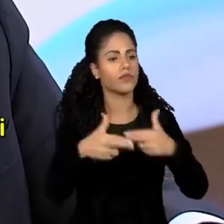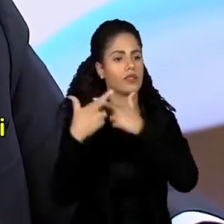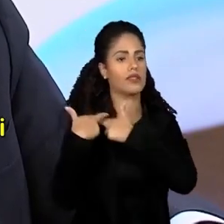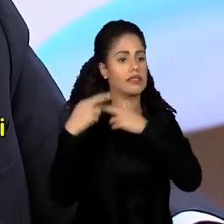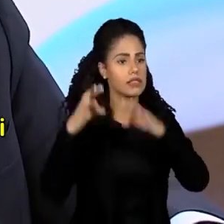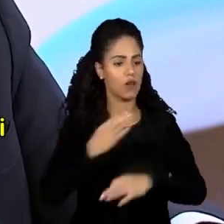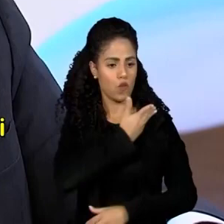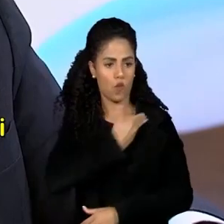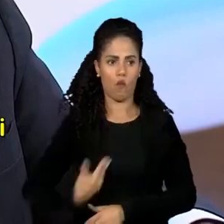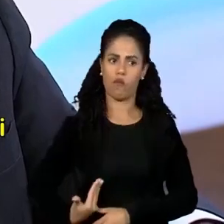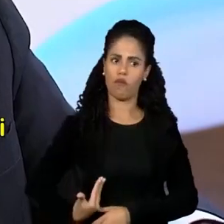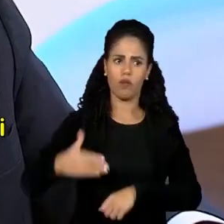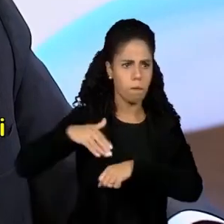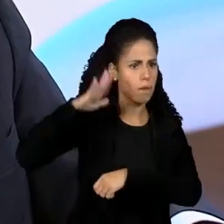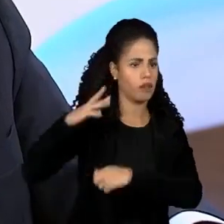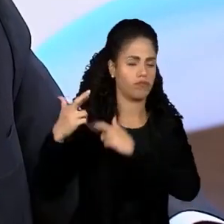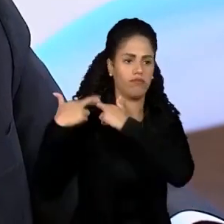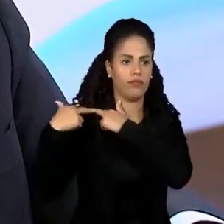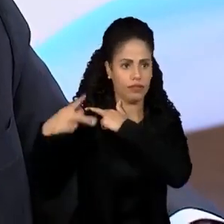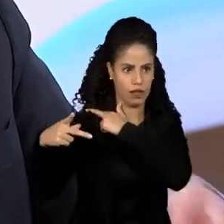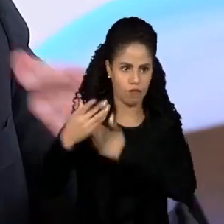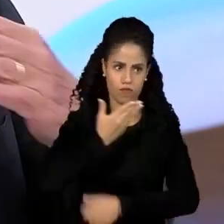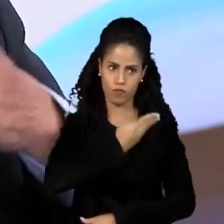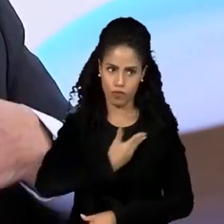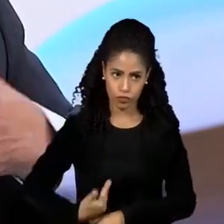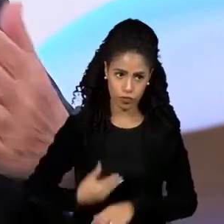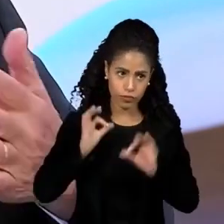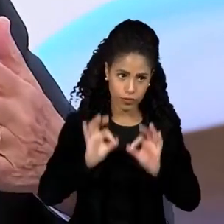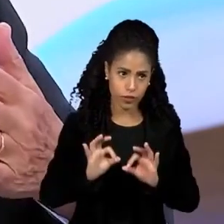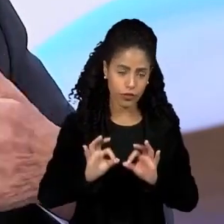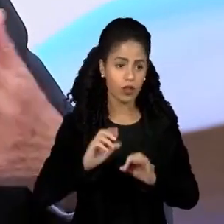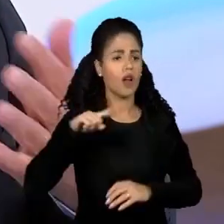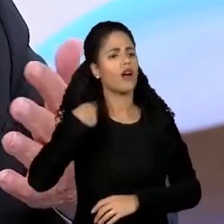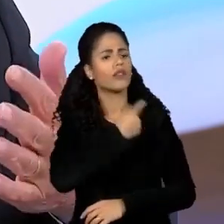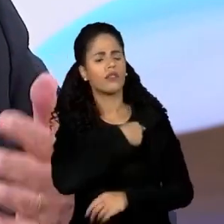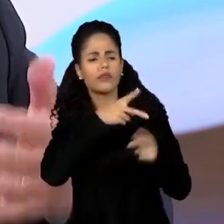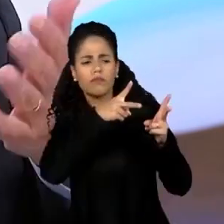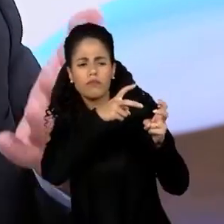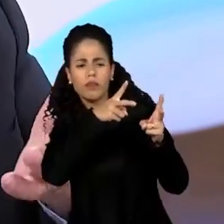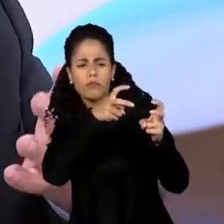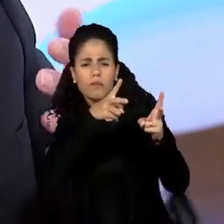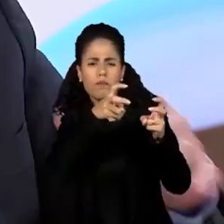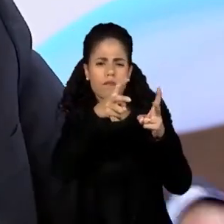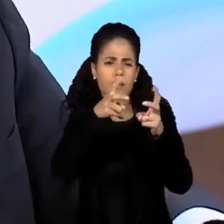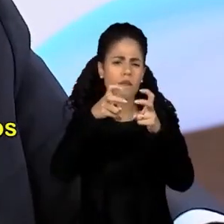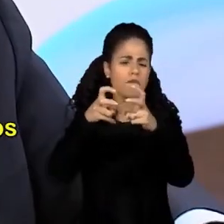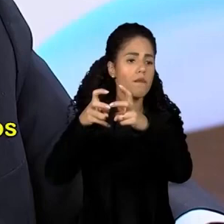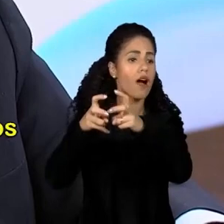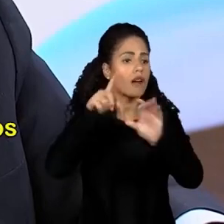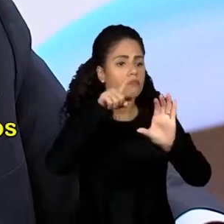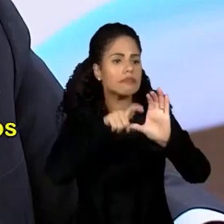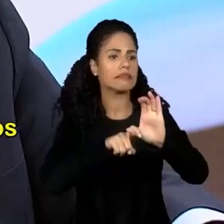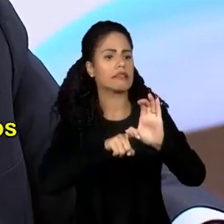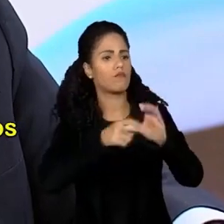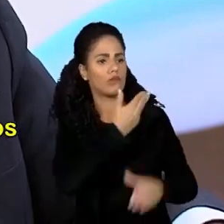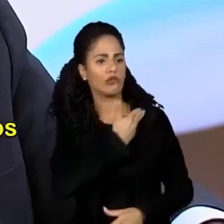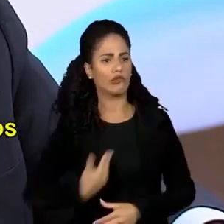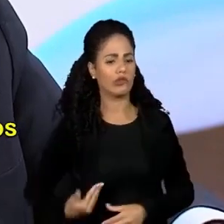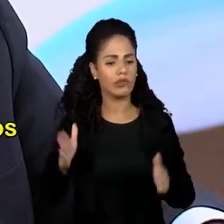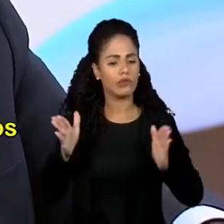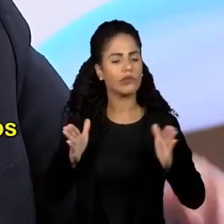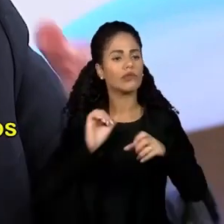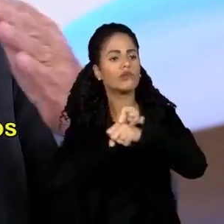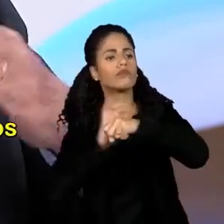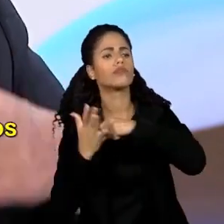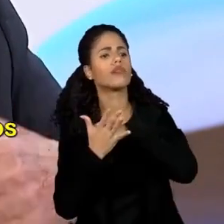role for government. And we've seen why we need government, pandemic. Just think of where we would have